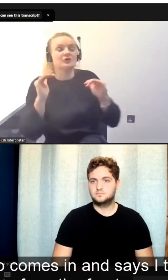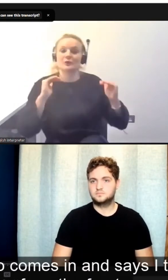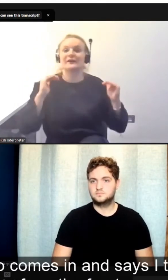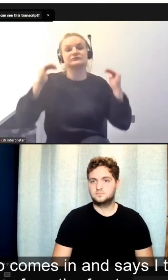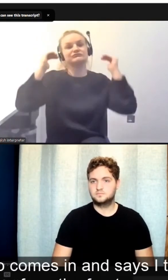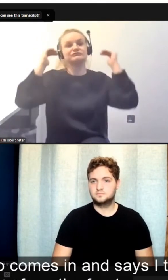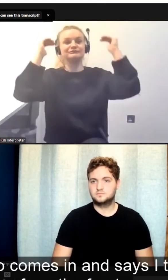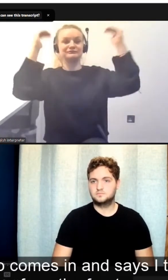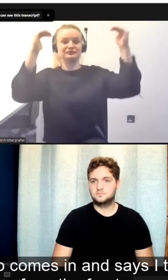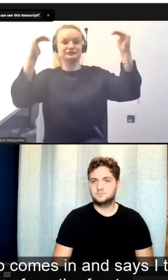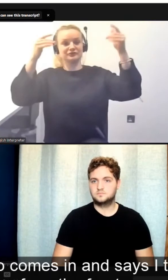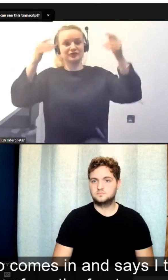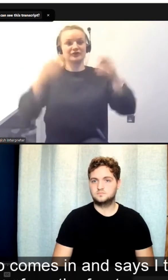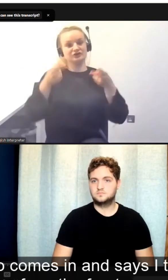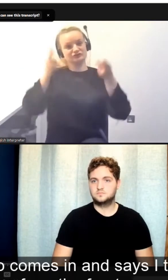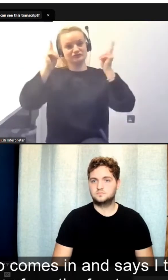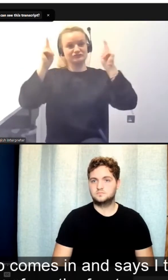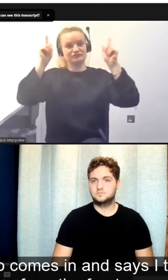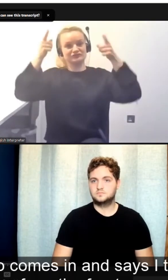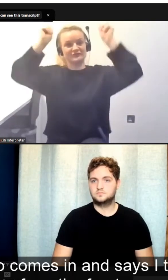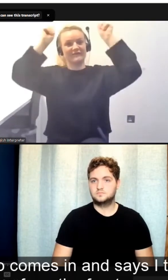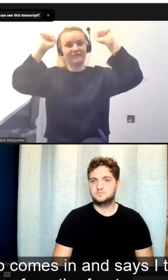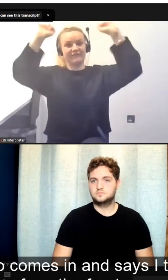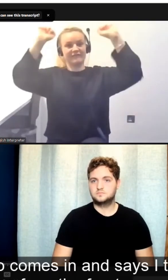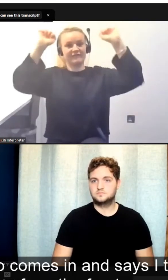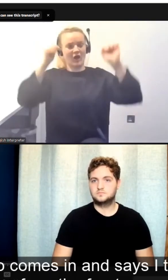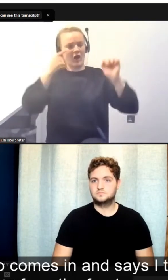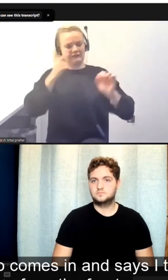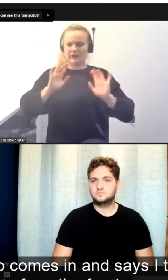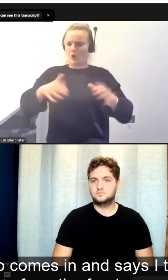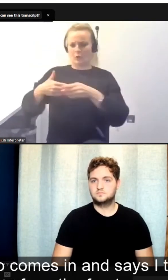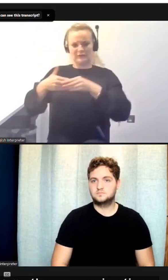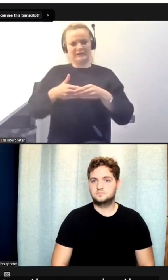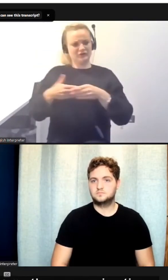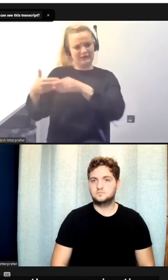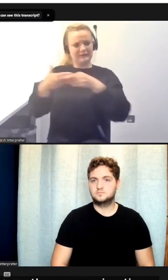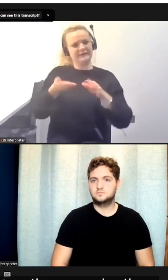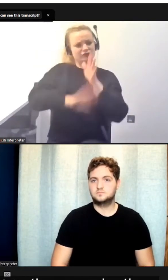who comes in and says, I think leadership is about leading from the front.